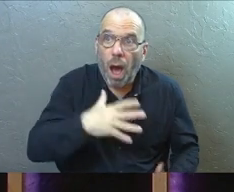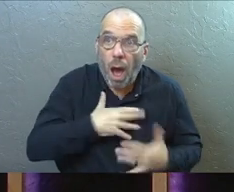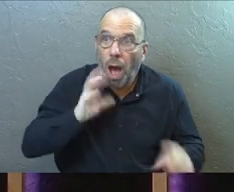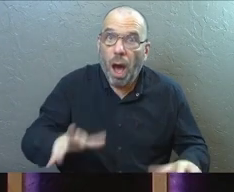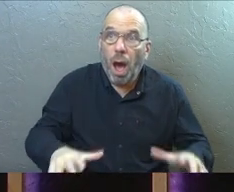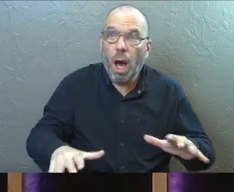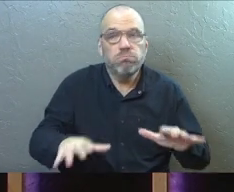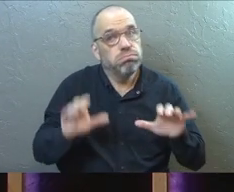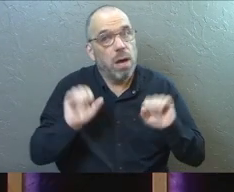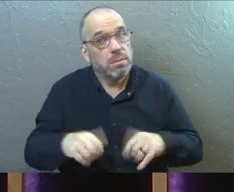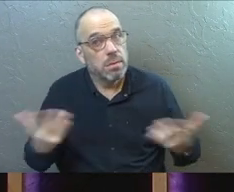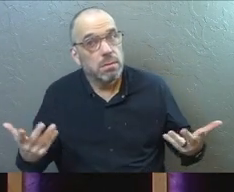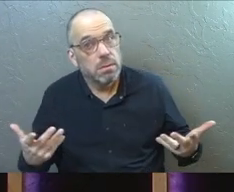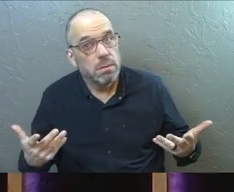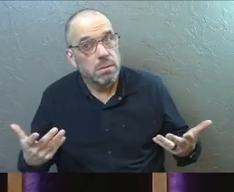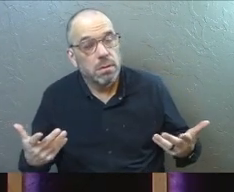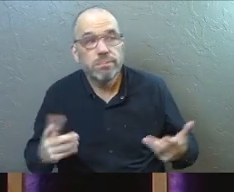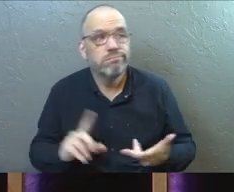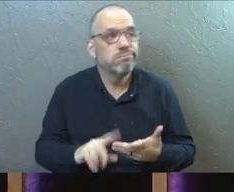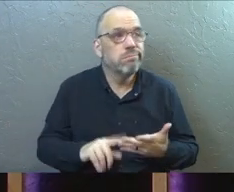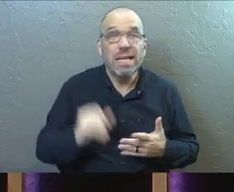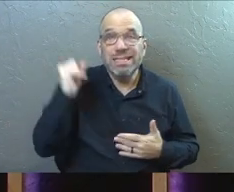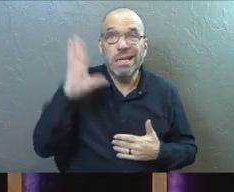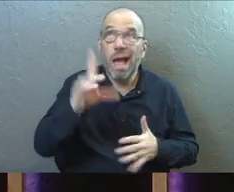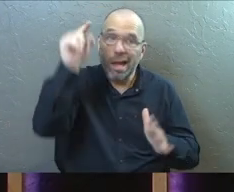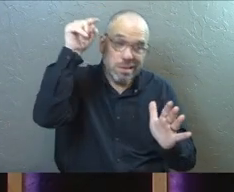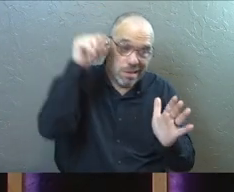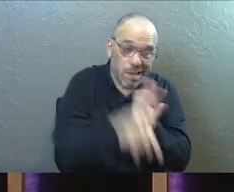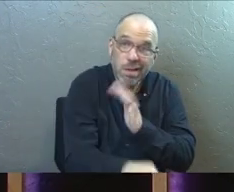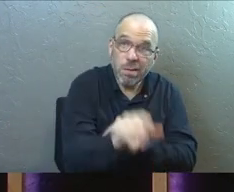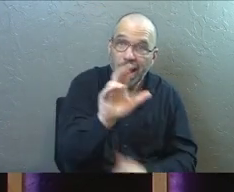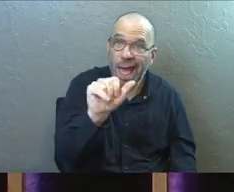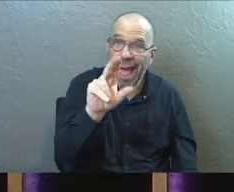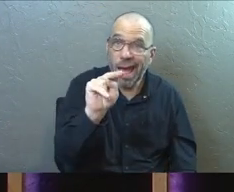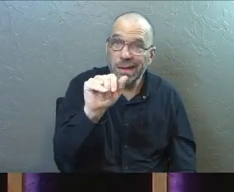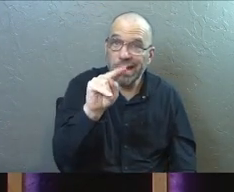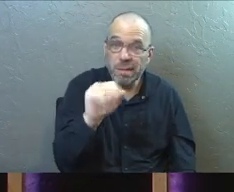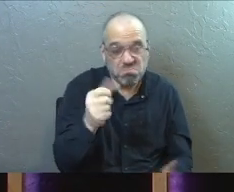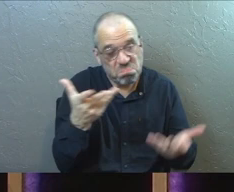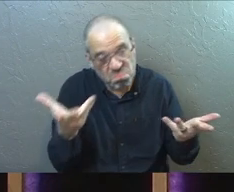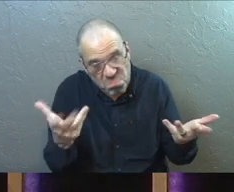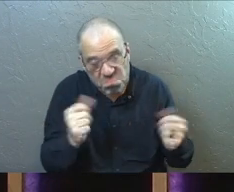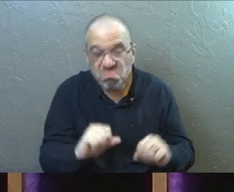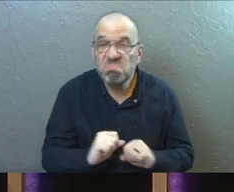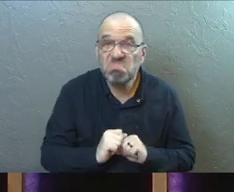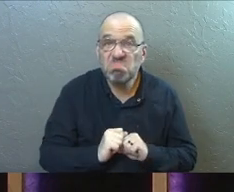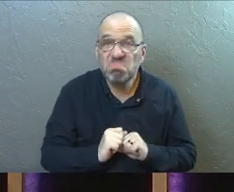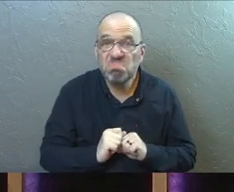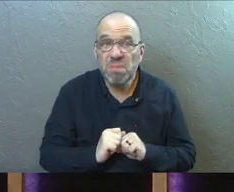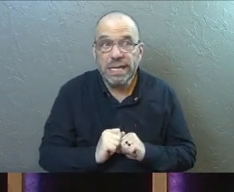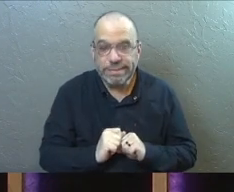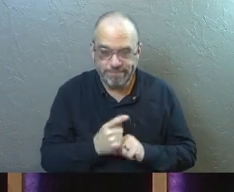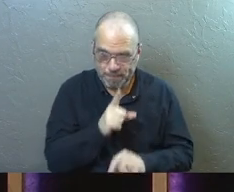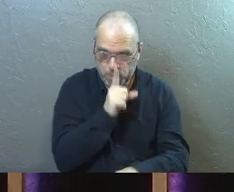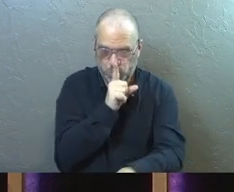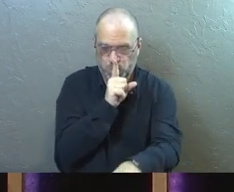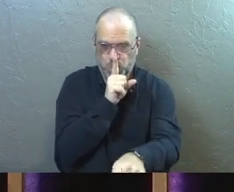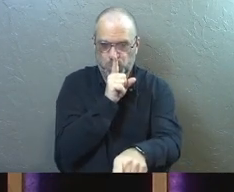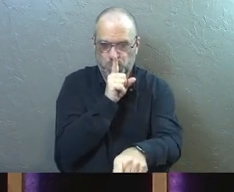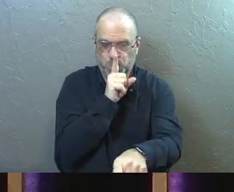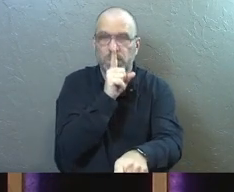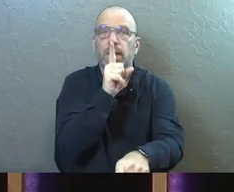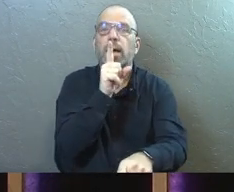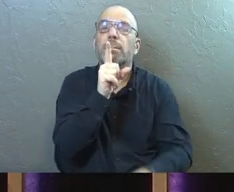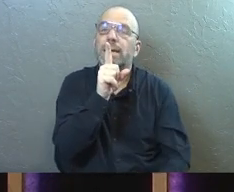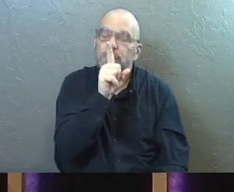just reacted? It's possible. Did God kill him in that moment? It's possible. It's not said, but it's